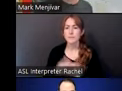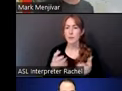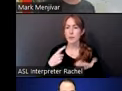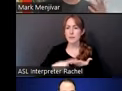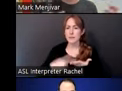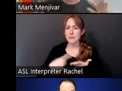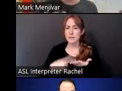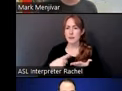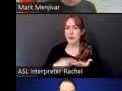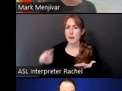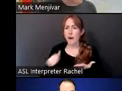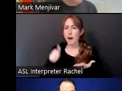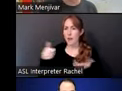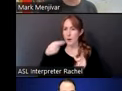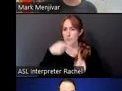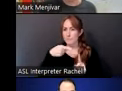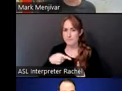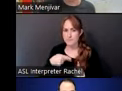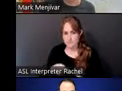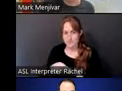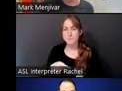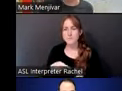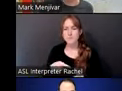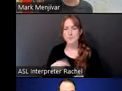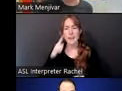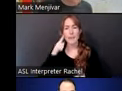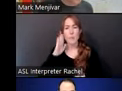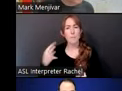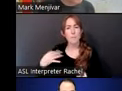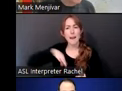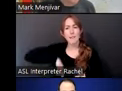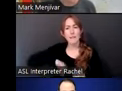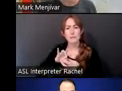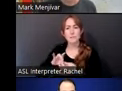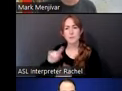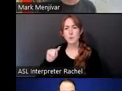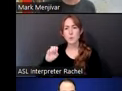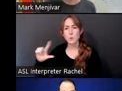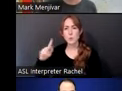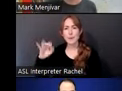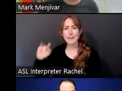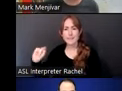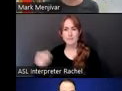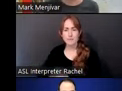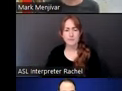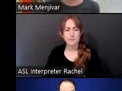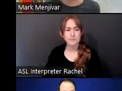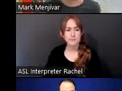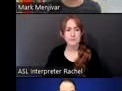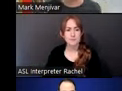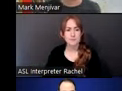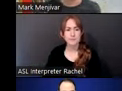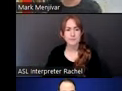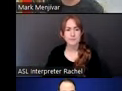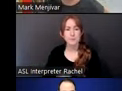were meaningful. And as we're talking about toolkit, these could potentially be helpful as we move forward in future projects. Another one of the sites was actually